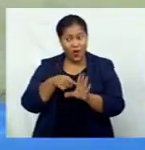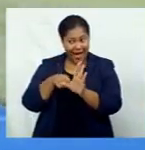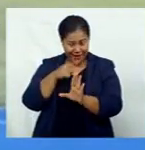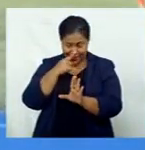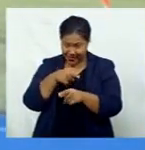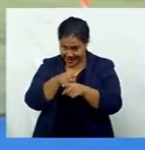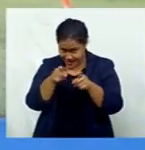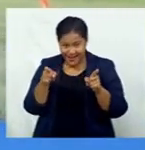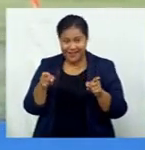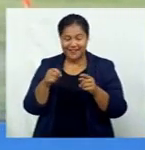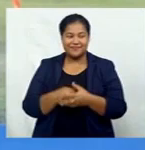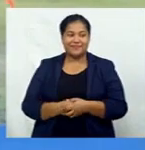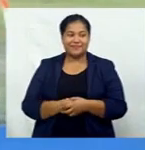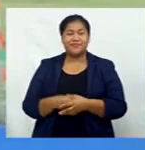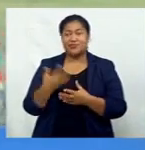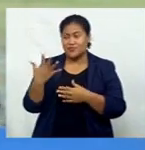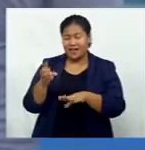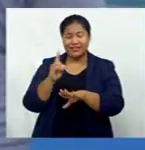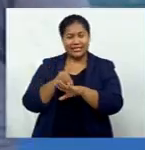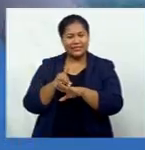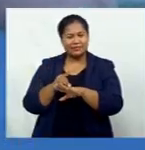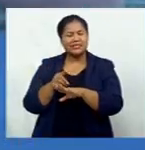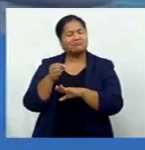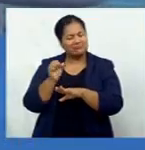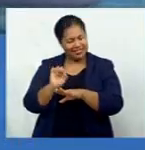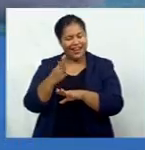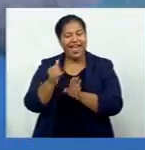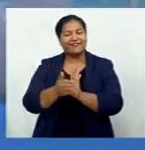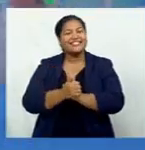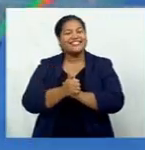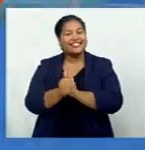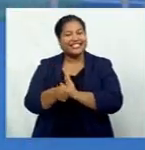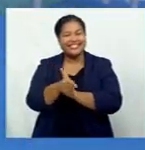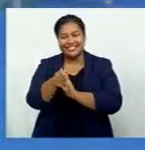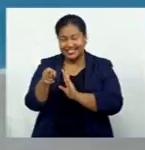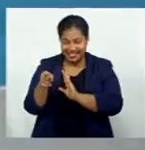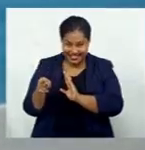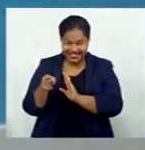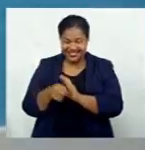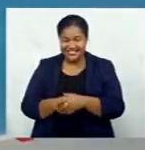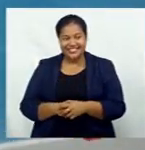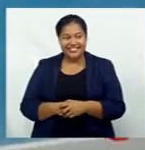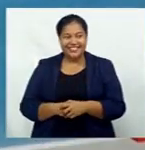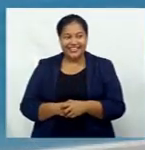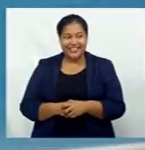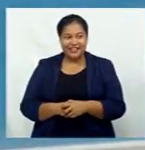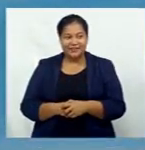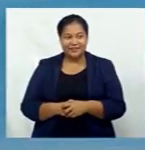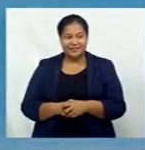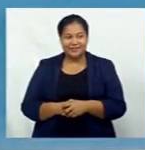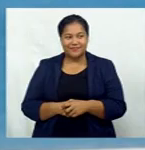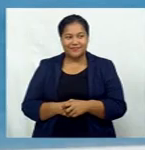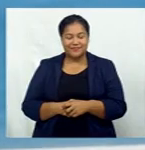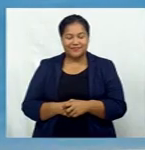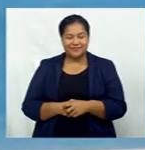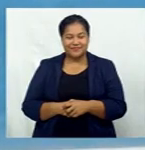with disability there is ability for you guys to find something